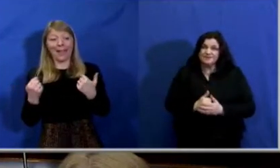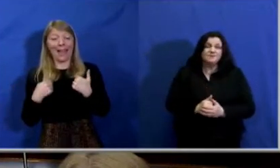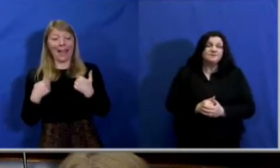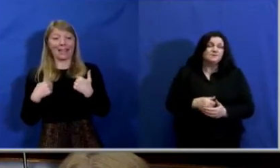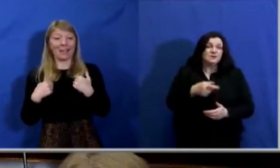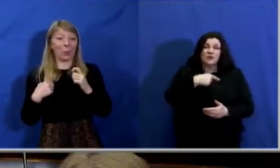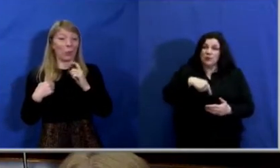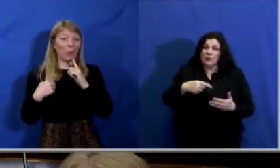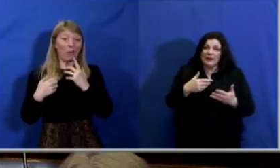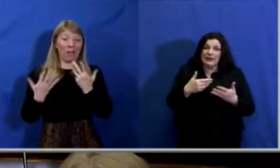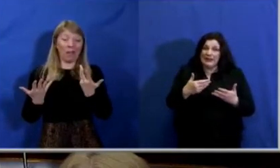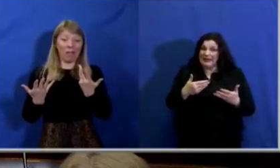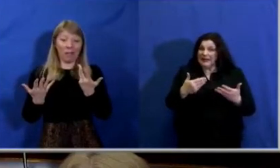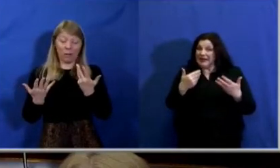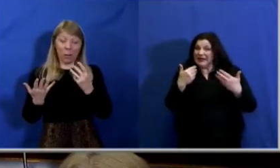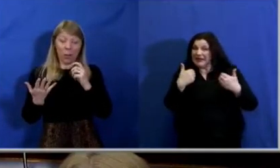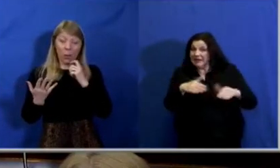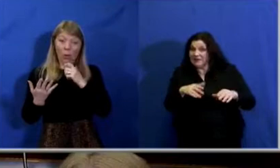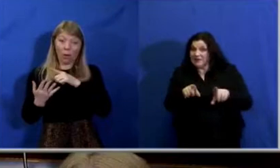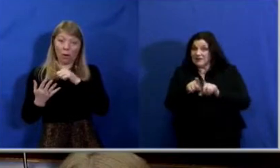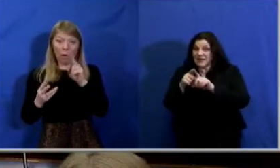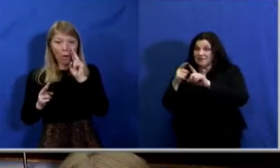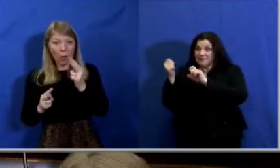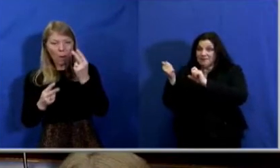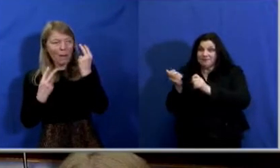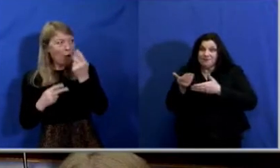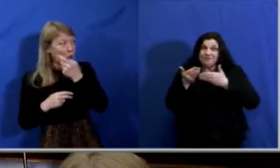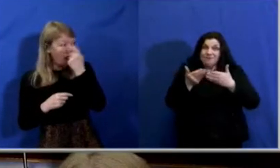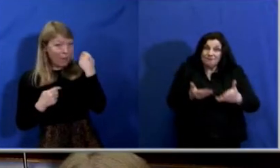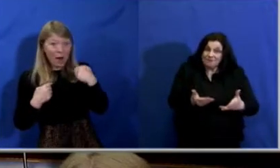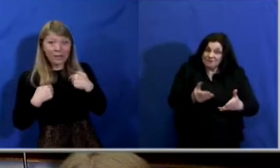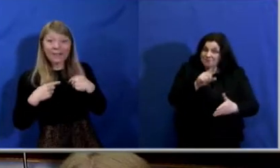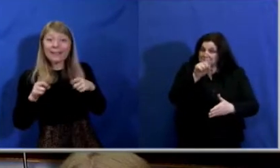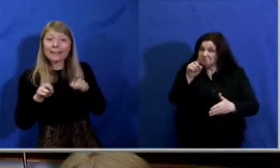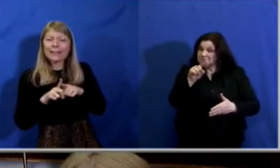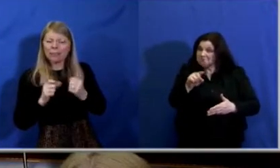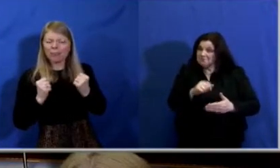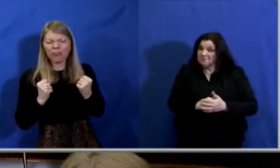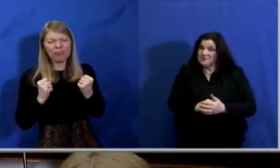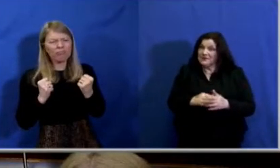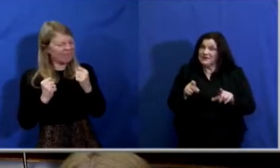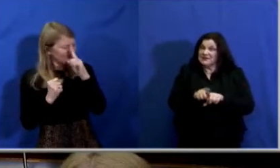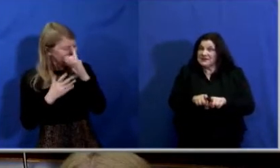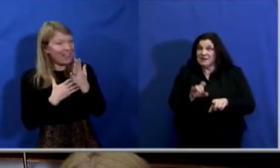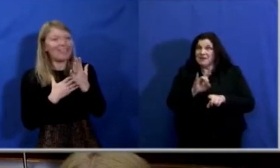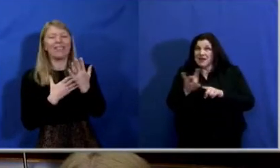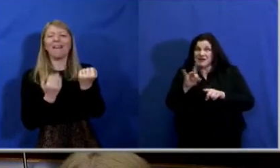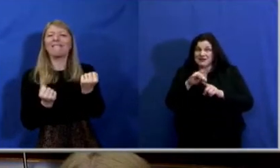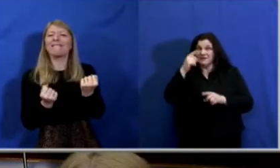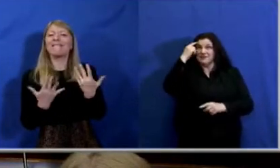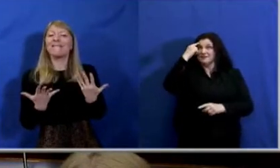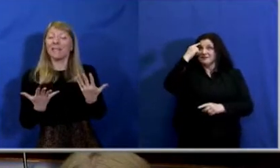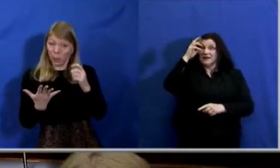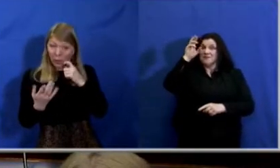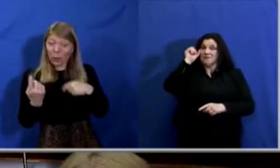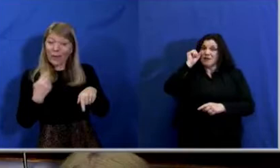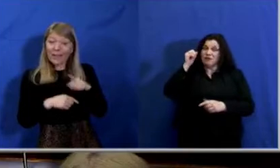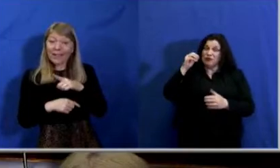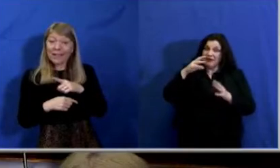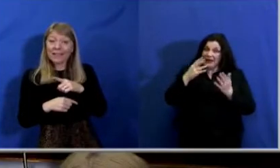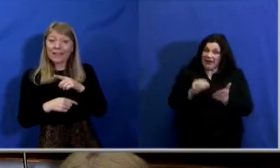the same legacy? Will we leave the same epitaph that Christopher Stalford has left?